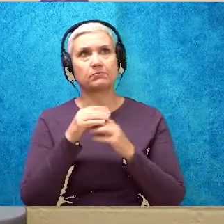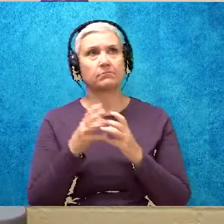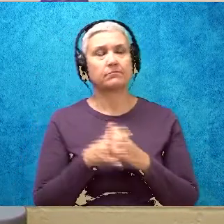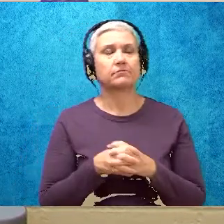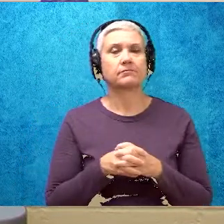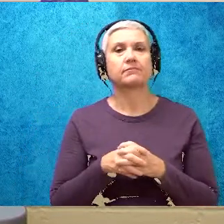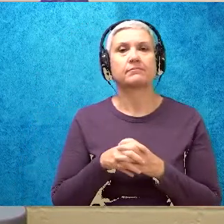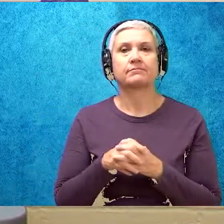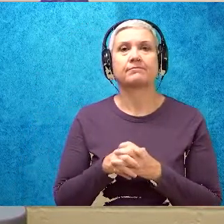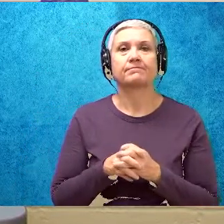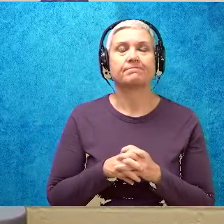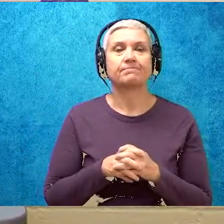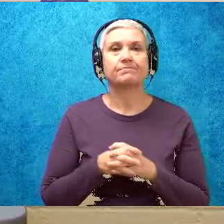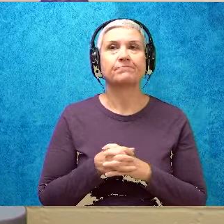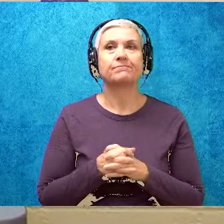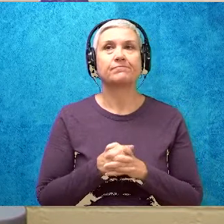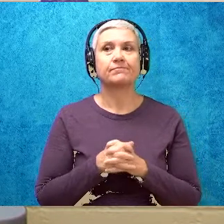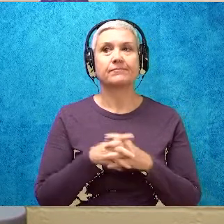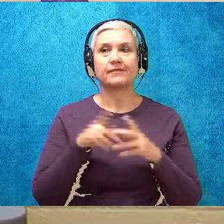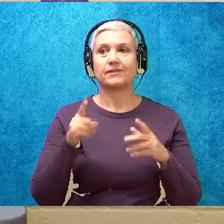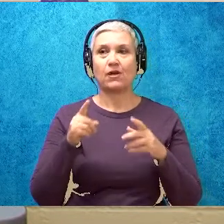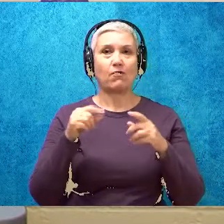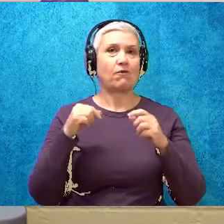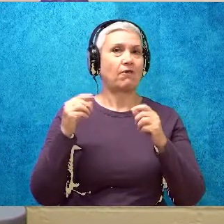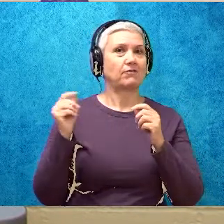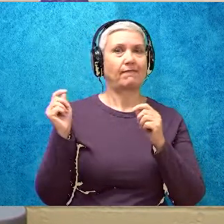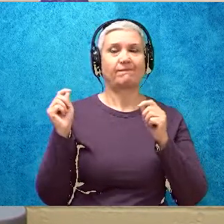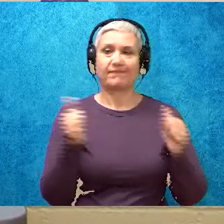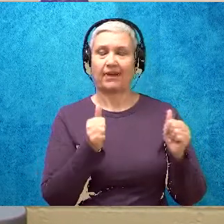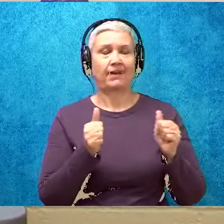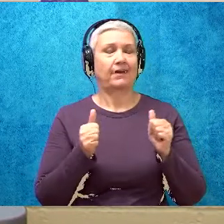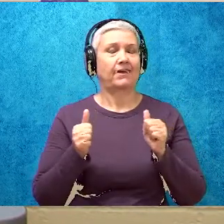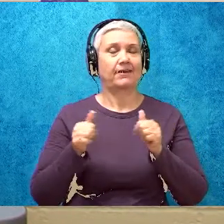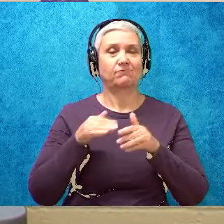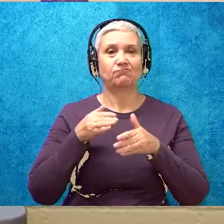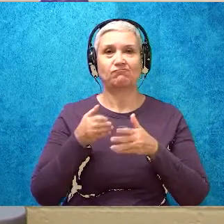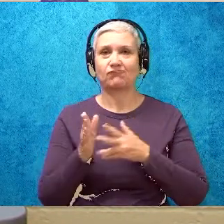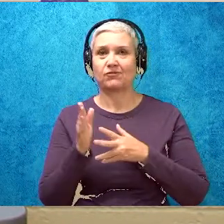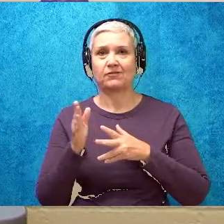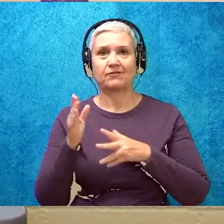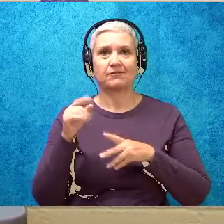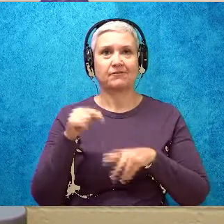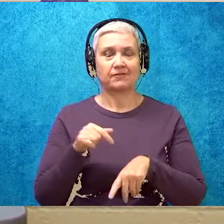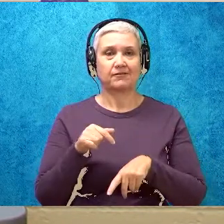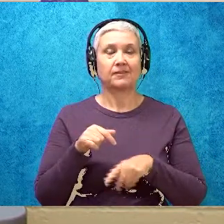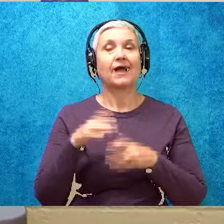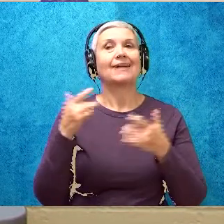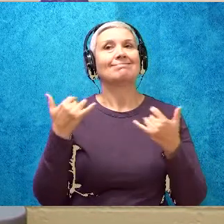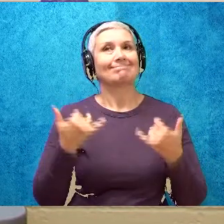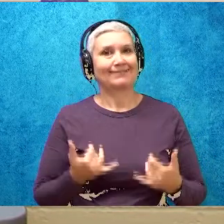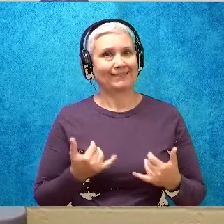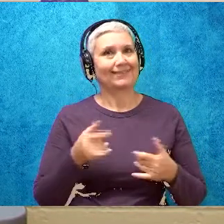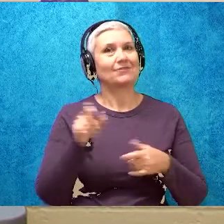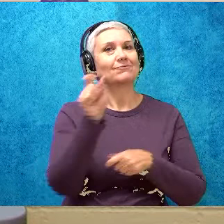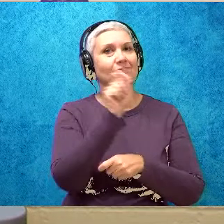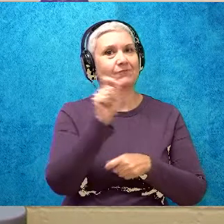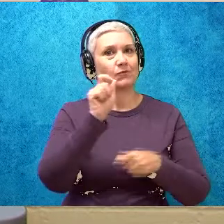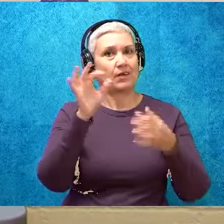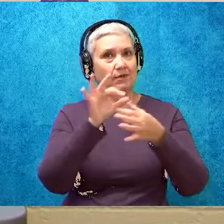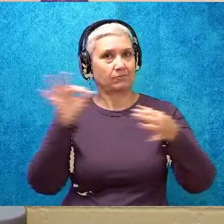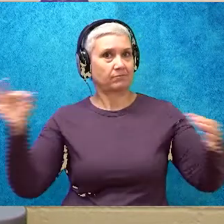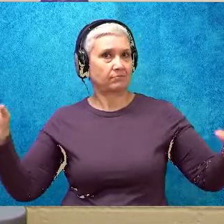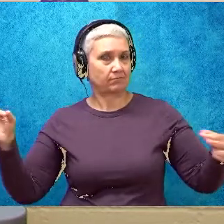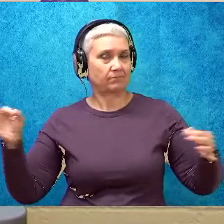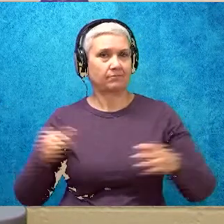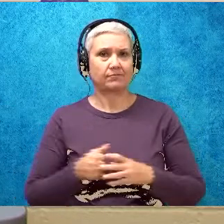telling you, you're just rocking and rolling through this phonics lesson. Okay, so we've written words. Now, it's time to write sentences. Now, we're only going to